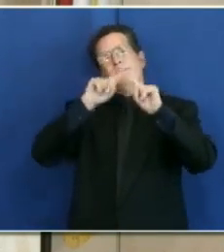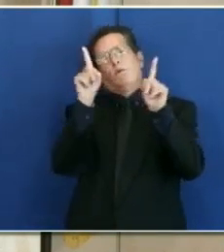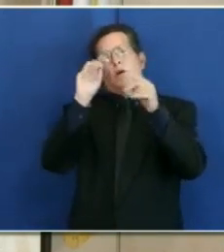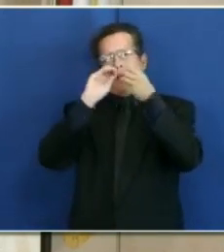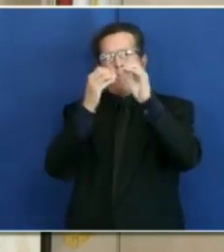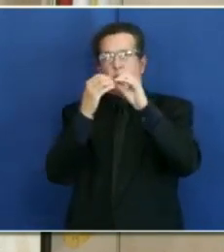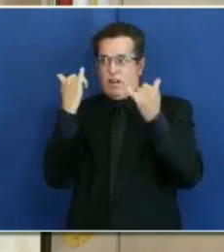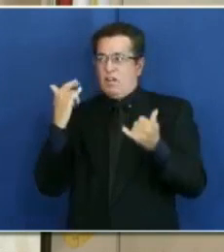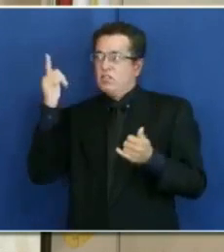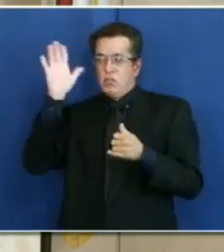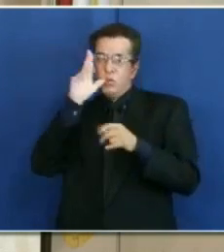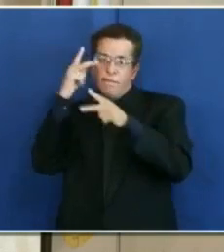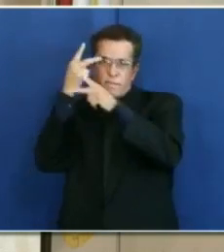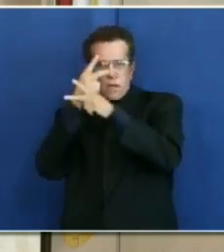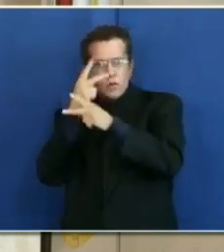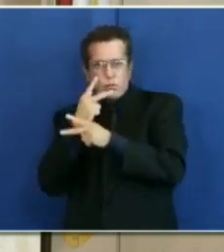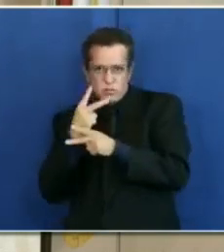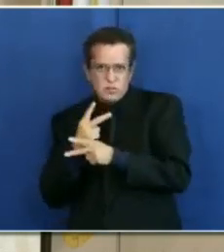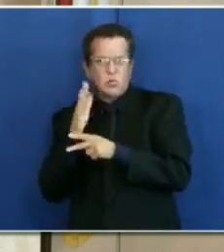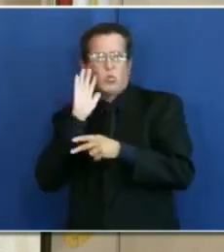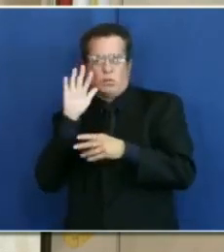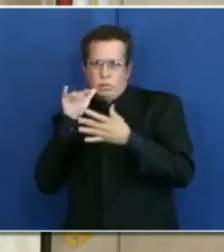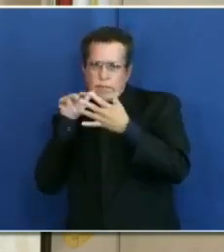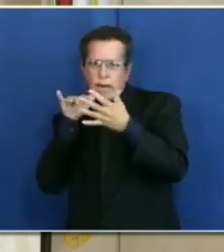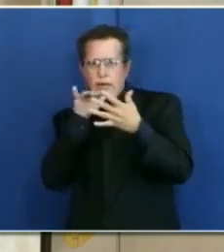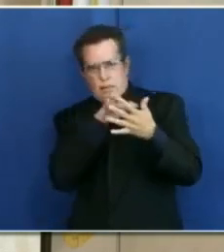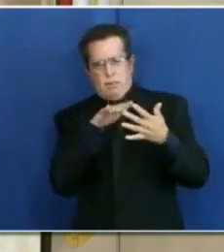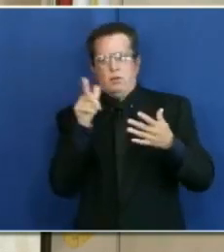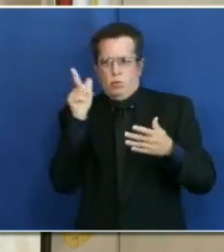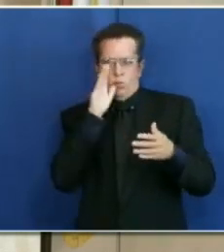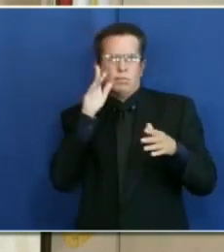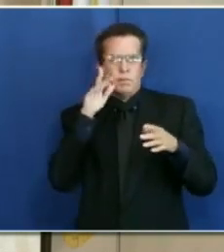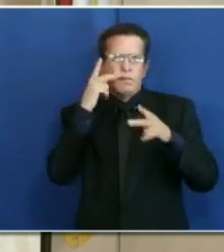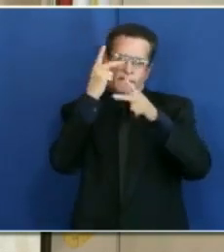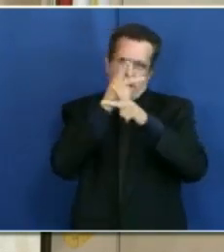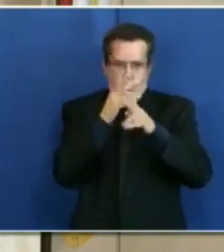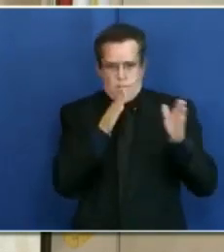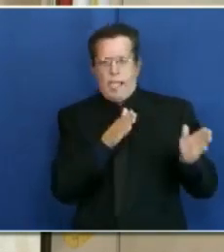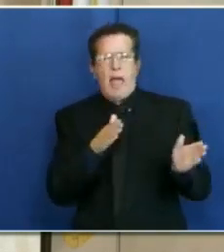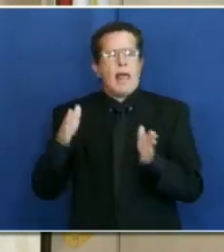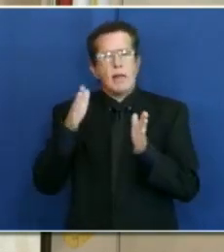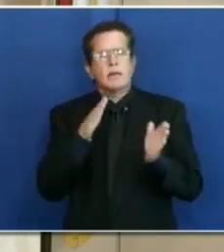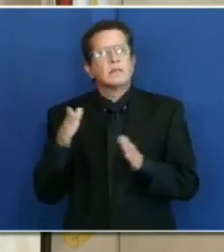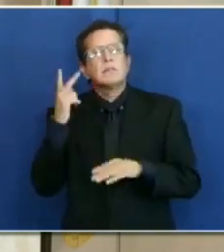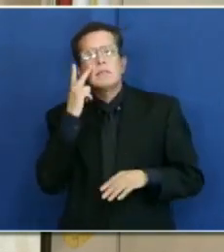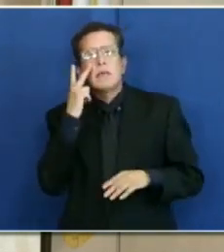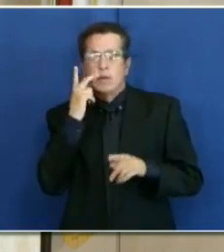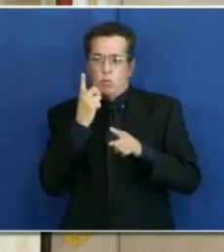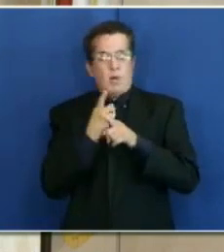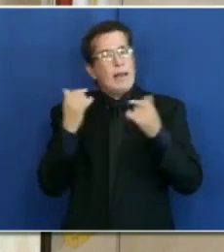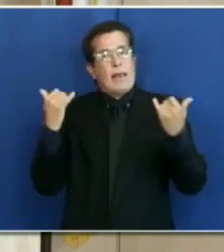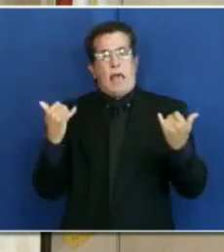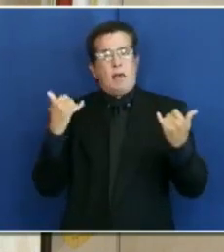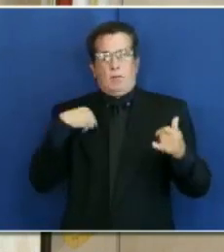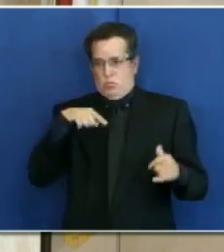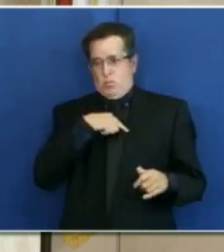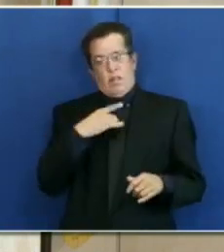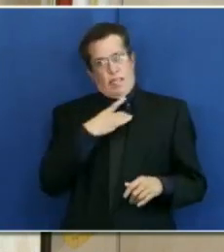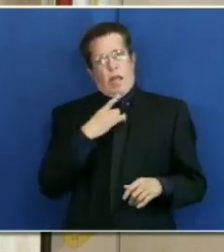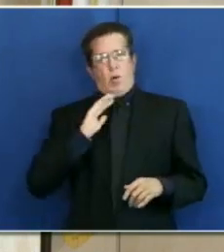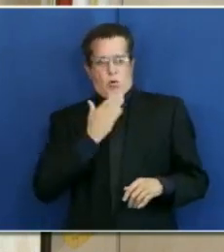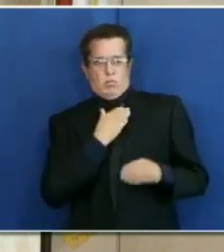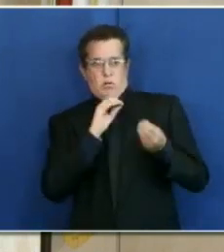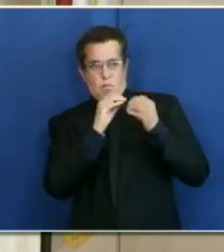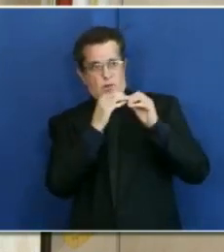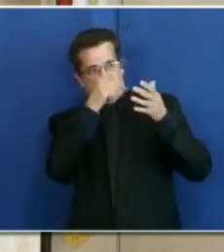as they explore reopening strategies. Right now, we are very happy with the metrics that we